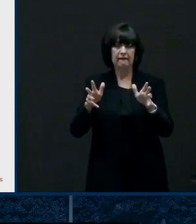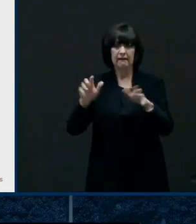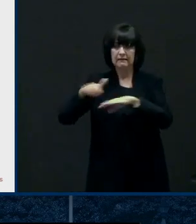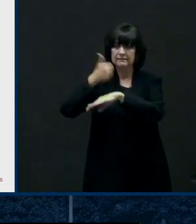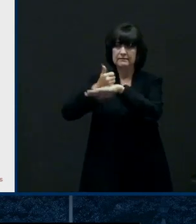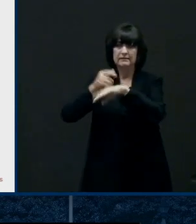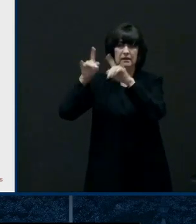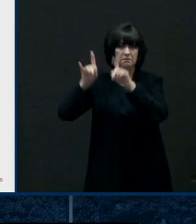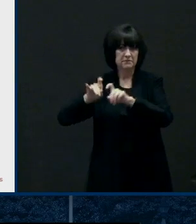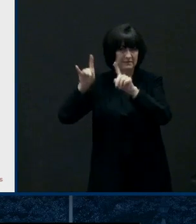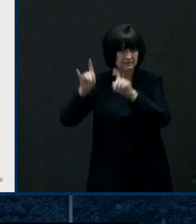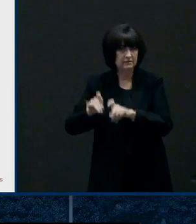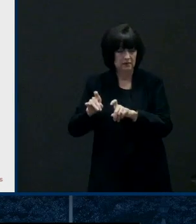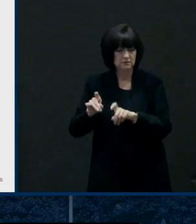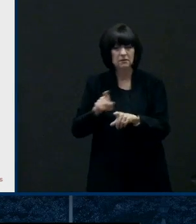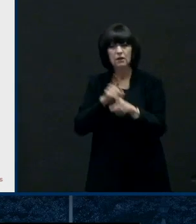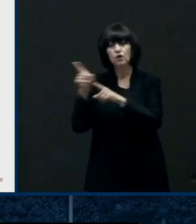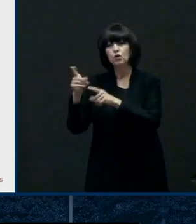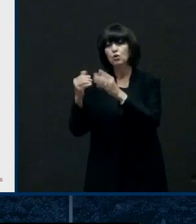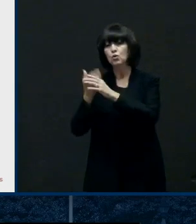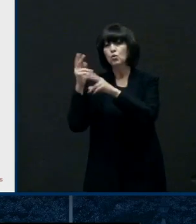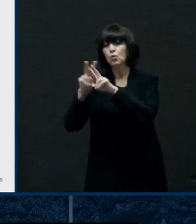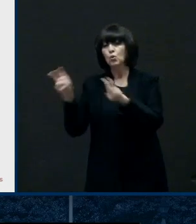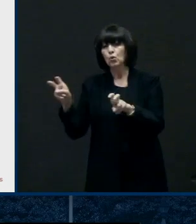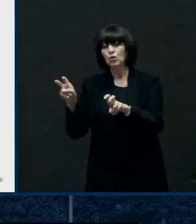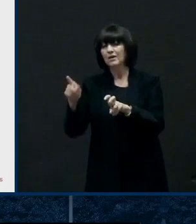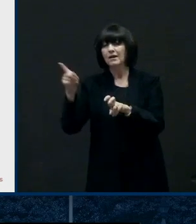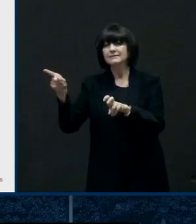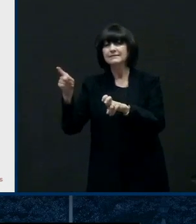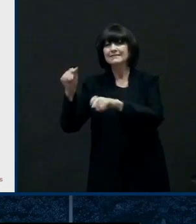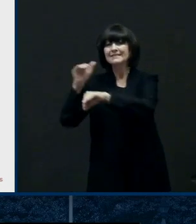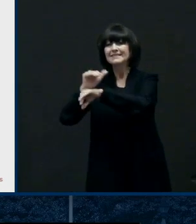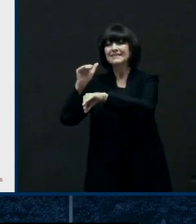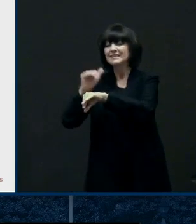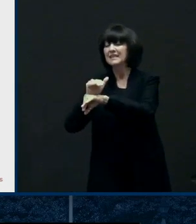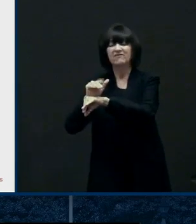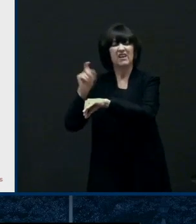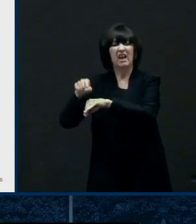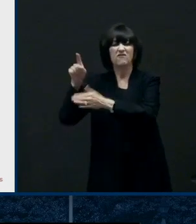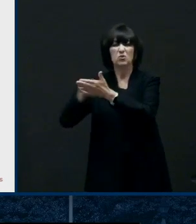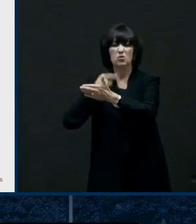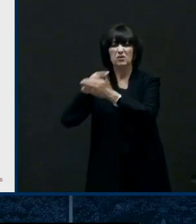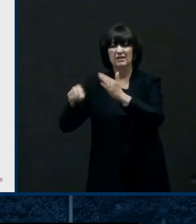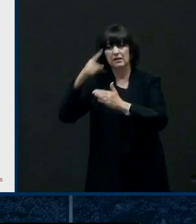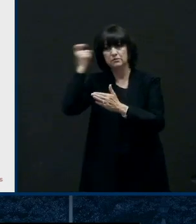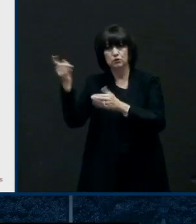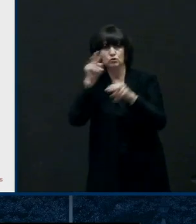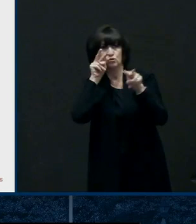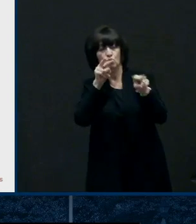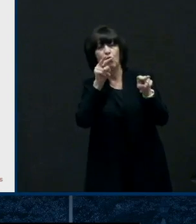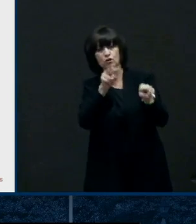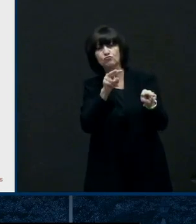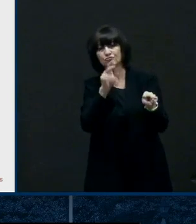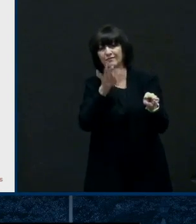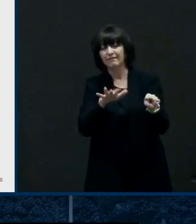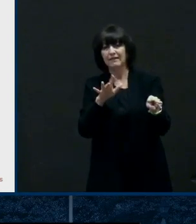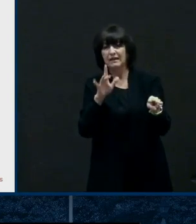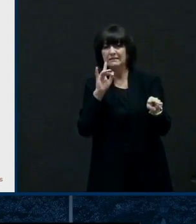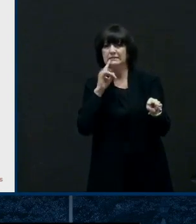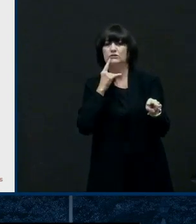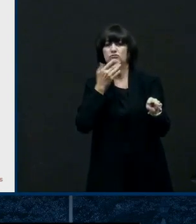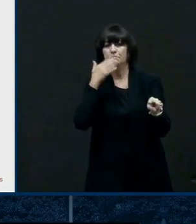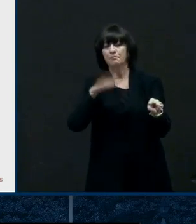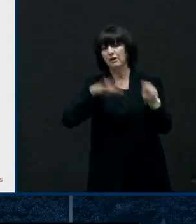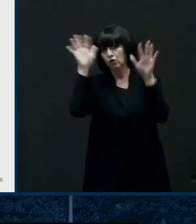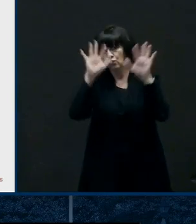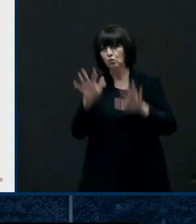newcastle happened to be evening events and they were all uh closed early due to the uh severe weather that uh rolled through so we